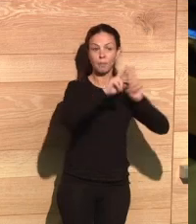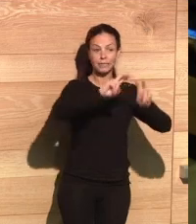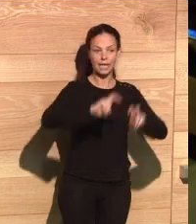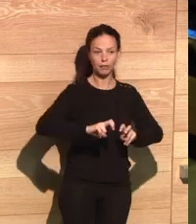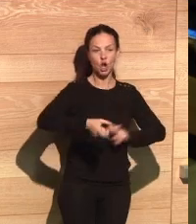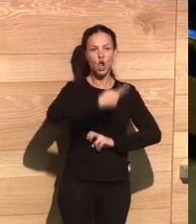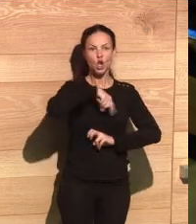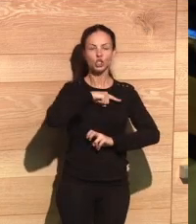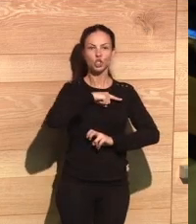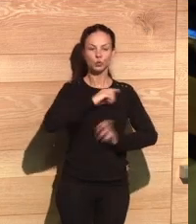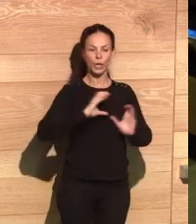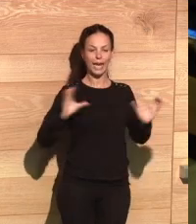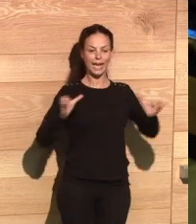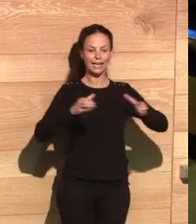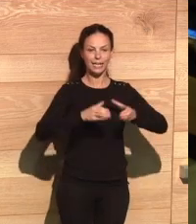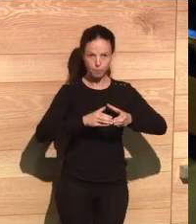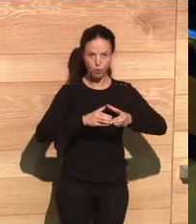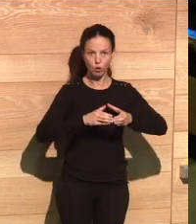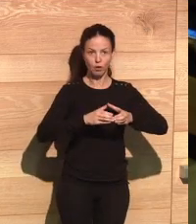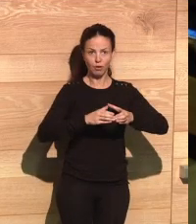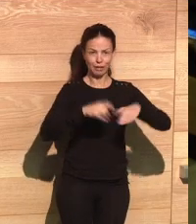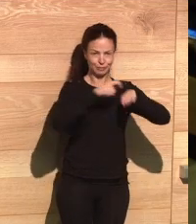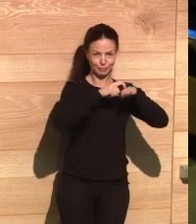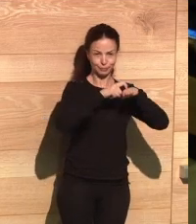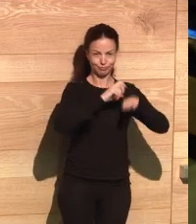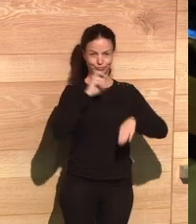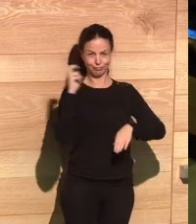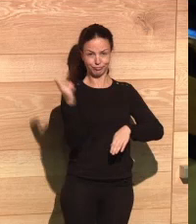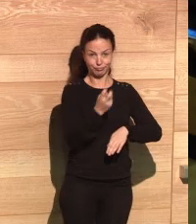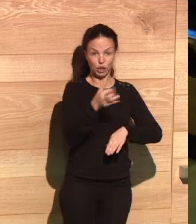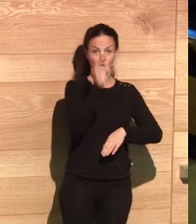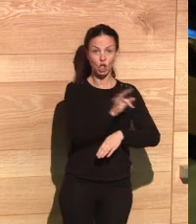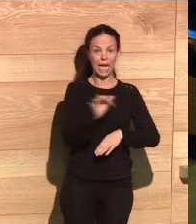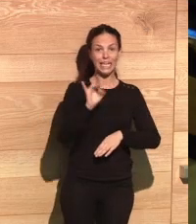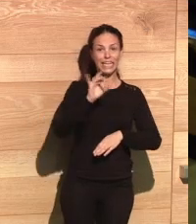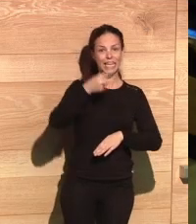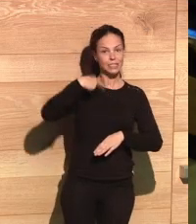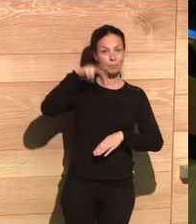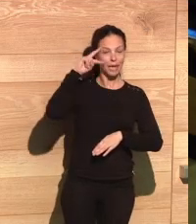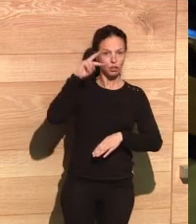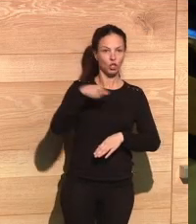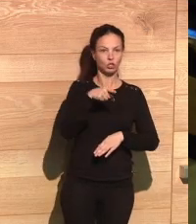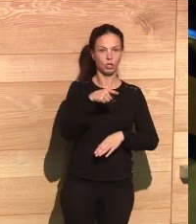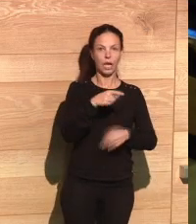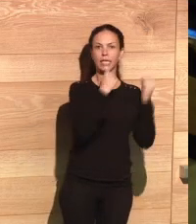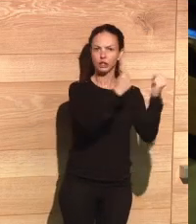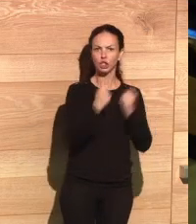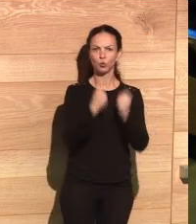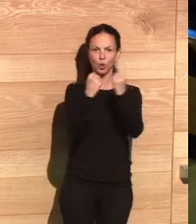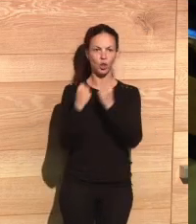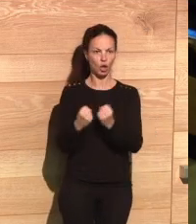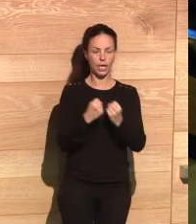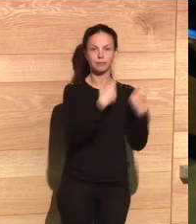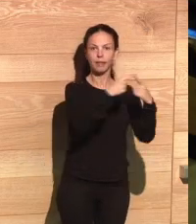this research, we created a multidisciplinary team encompassing 15